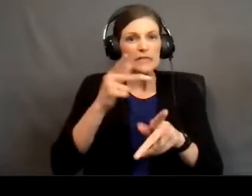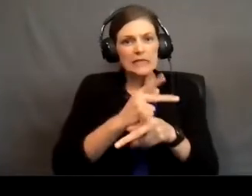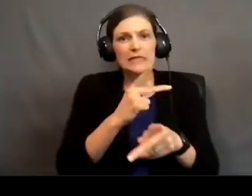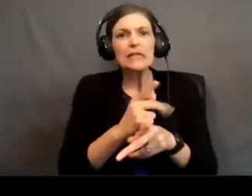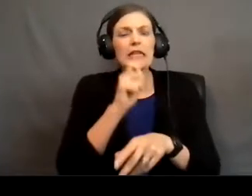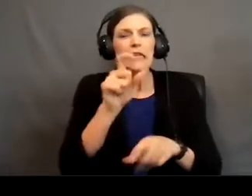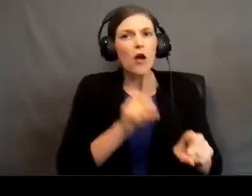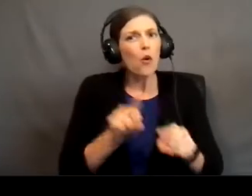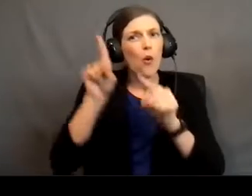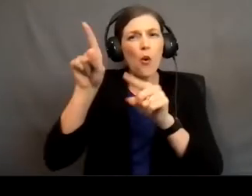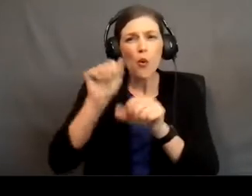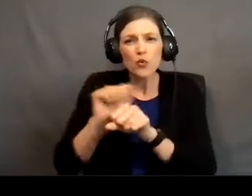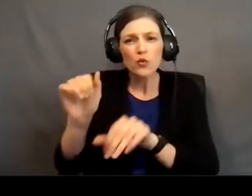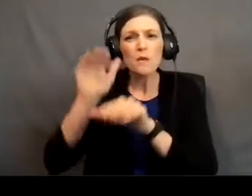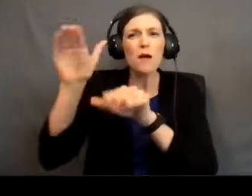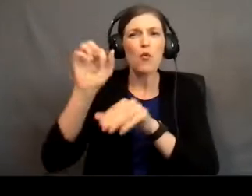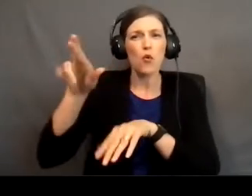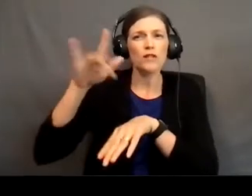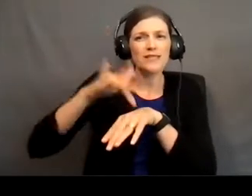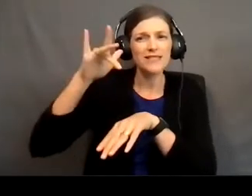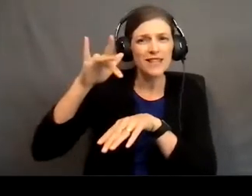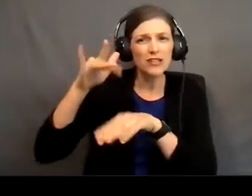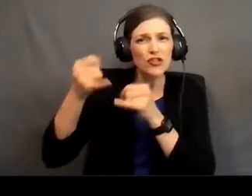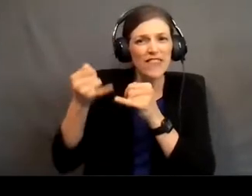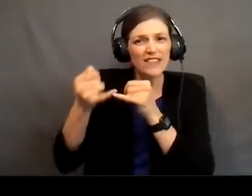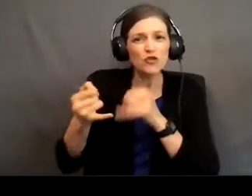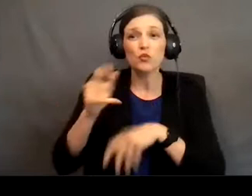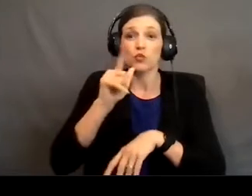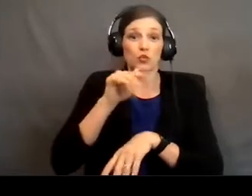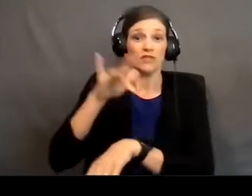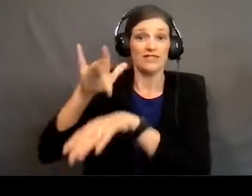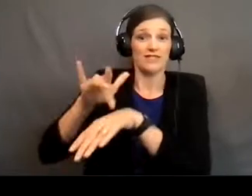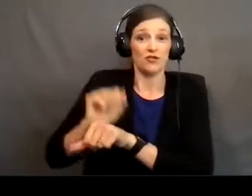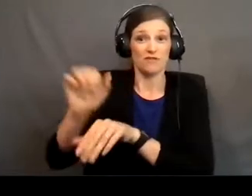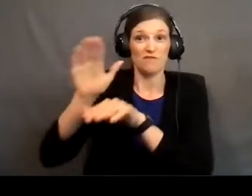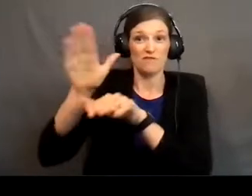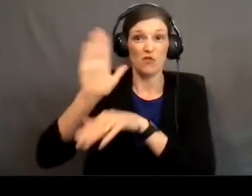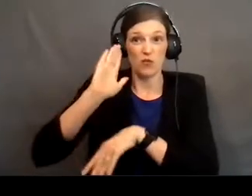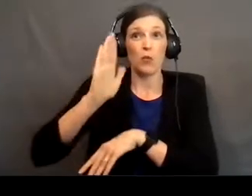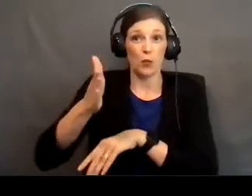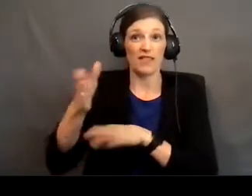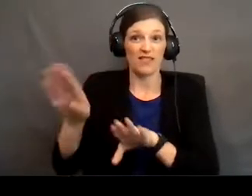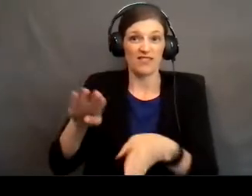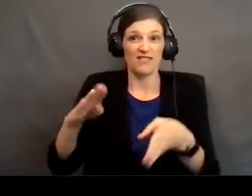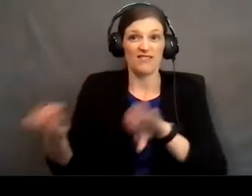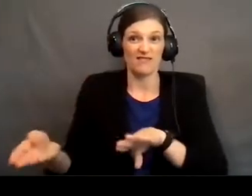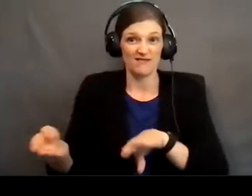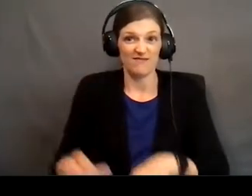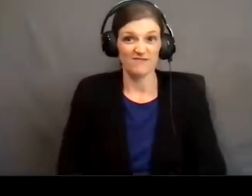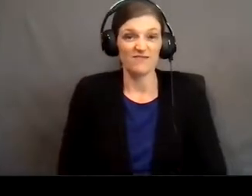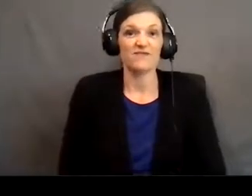up into the mountain or touch the edge of it. Whoever touches the mountain shall be put to death.